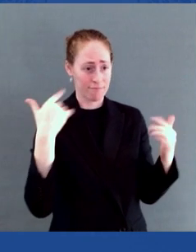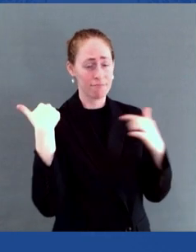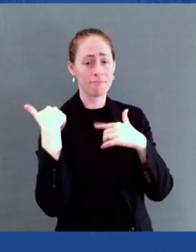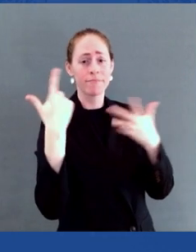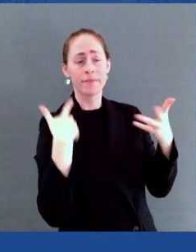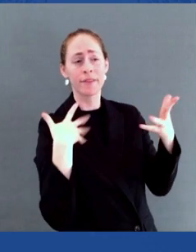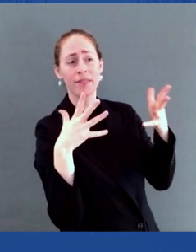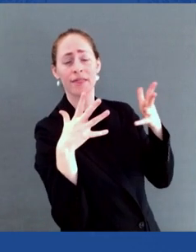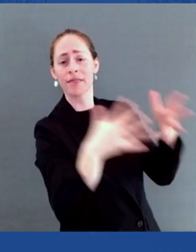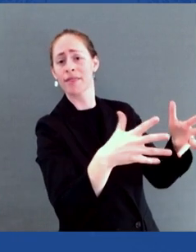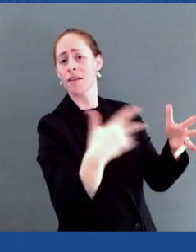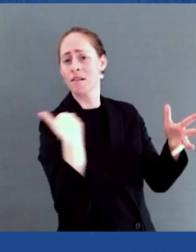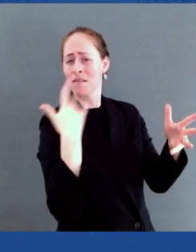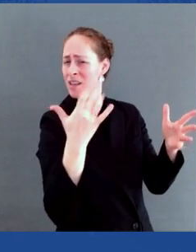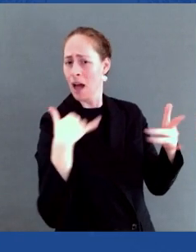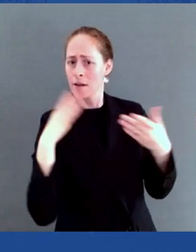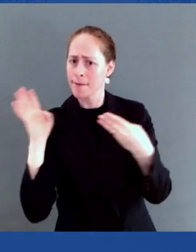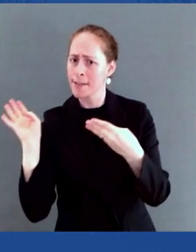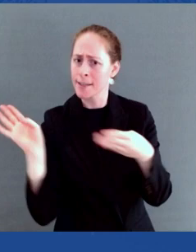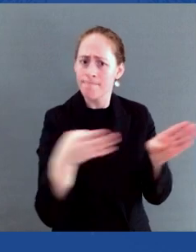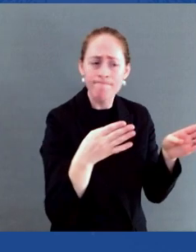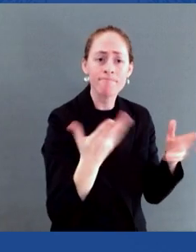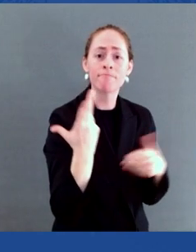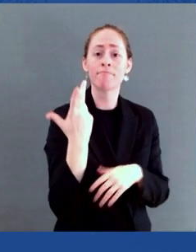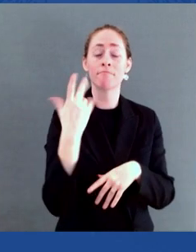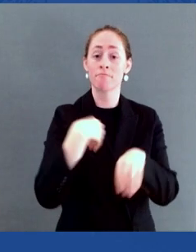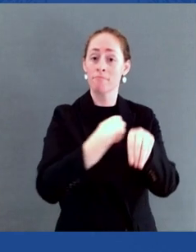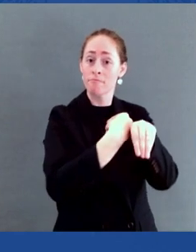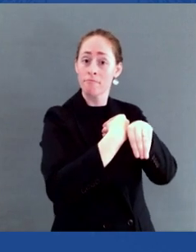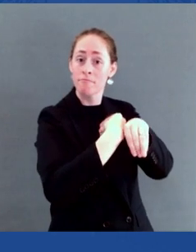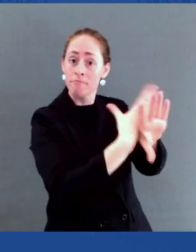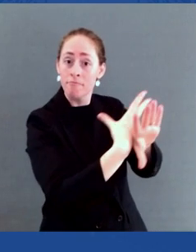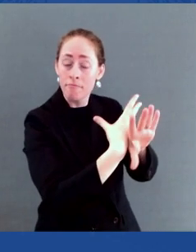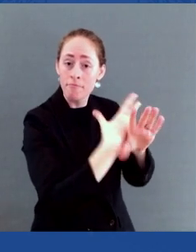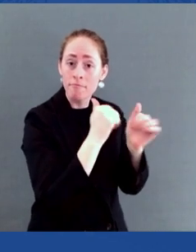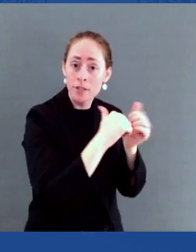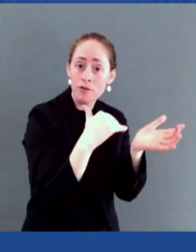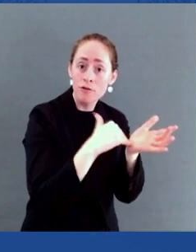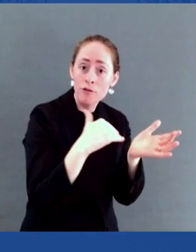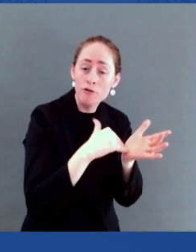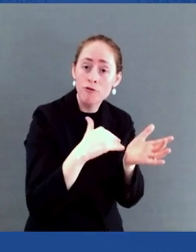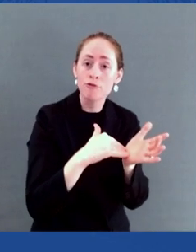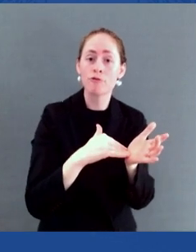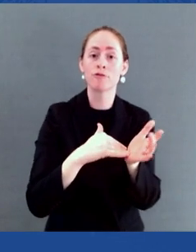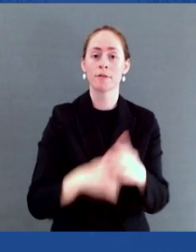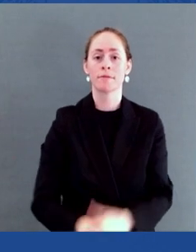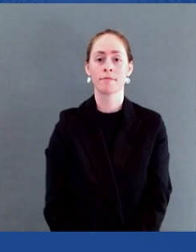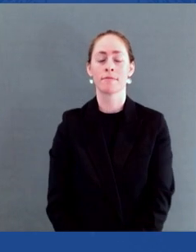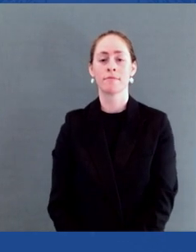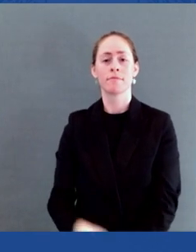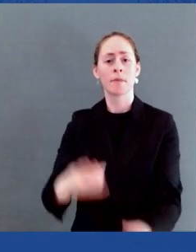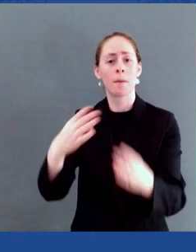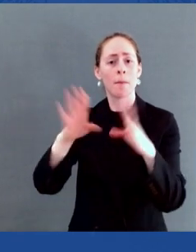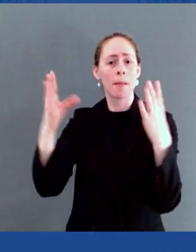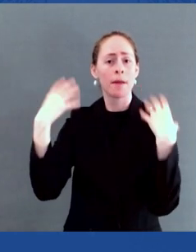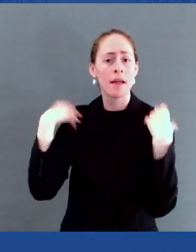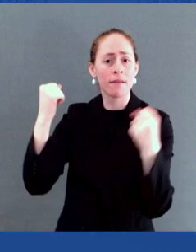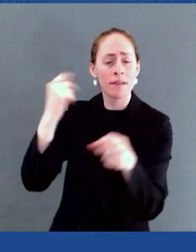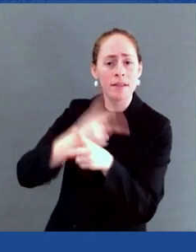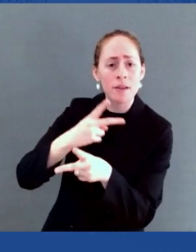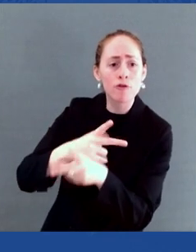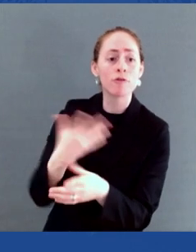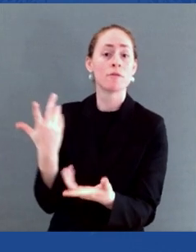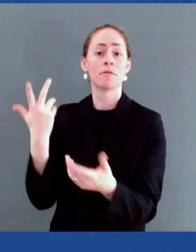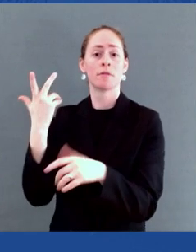and expanded access to public transportation and roadways for those who live in geographic isolation. This will all help us to end the